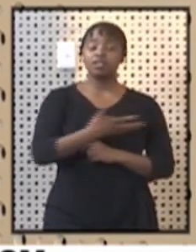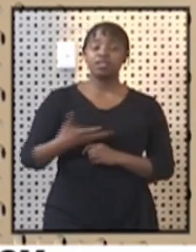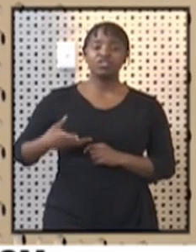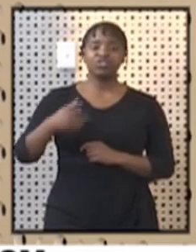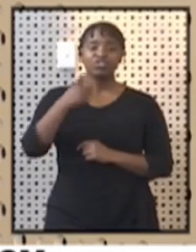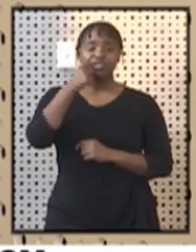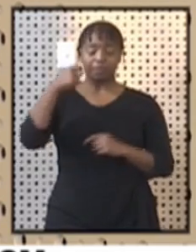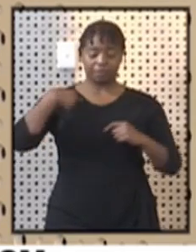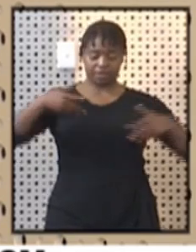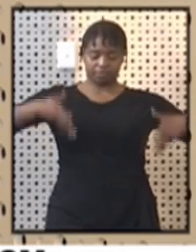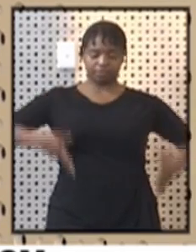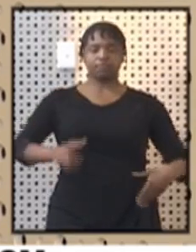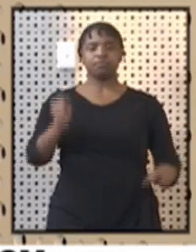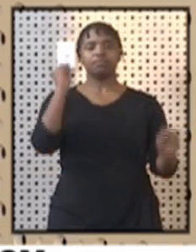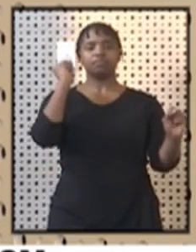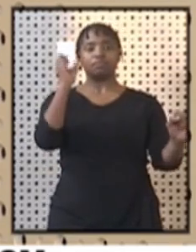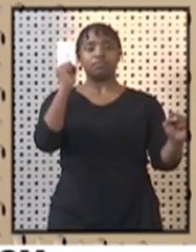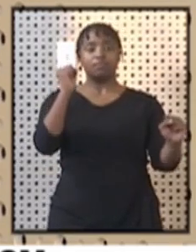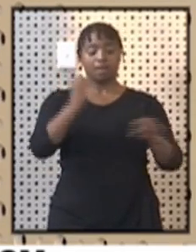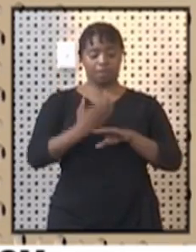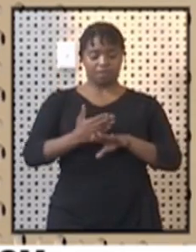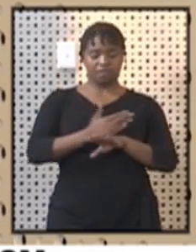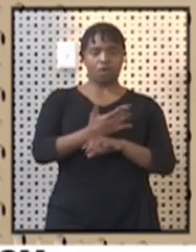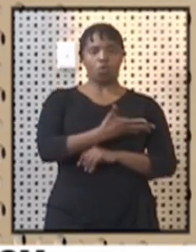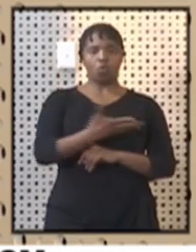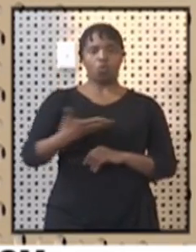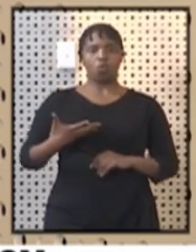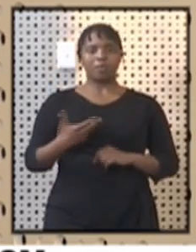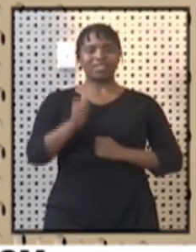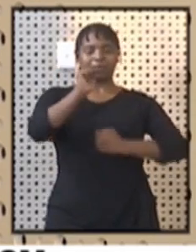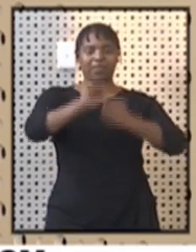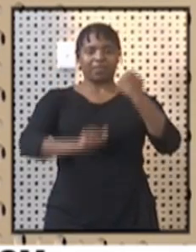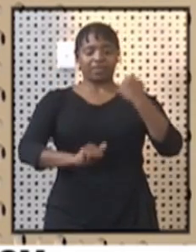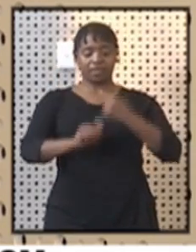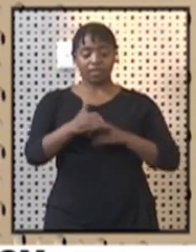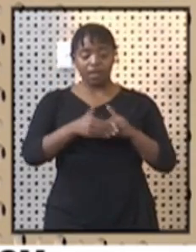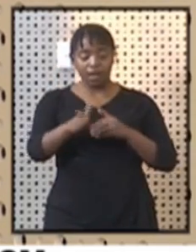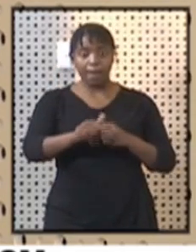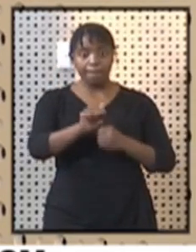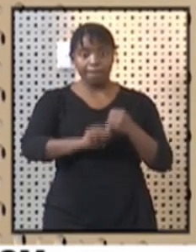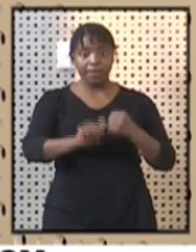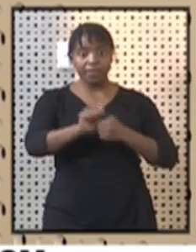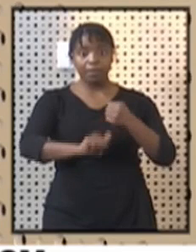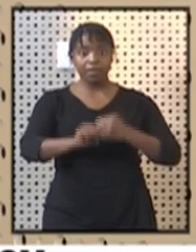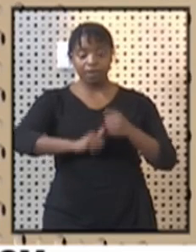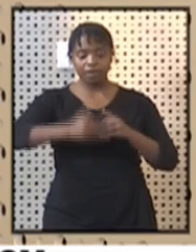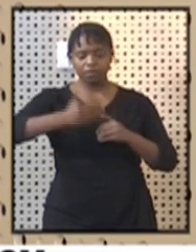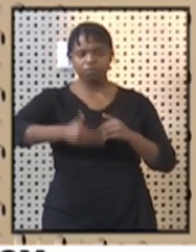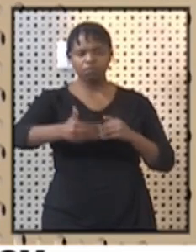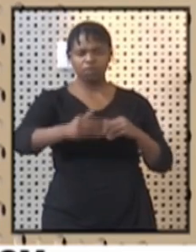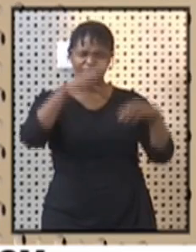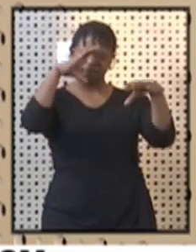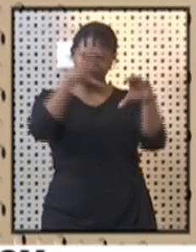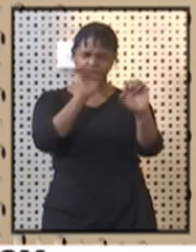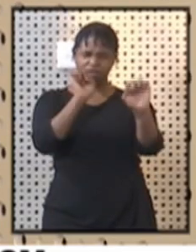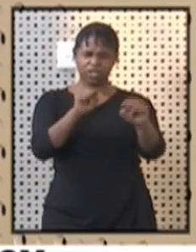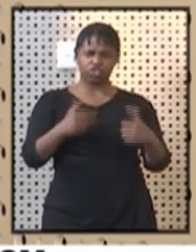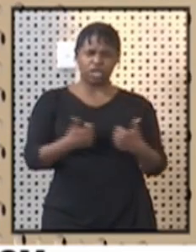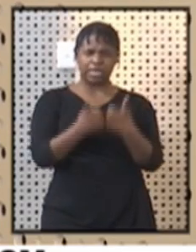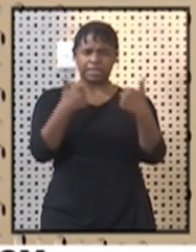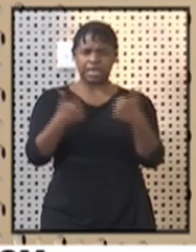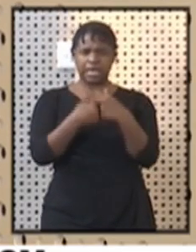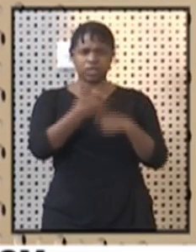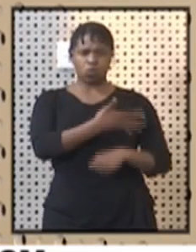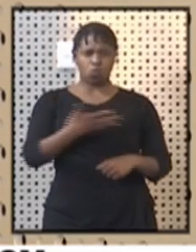I stand here on the eve of Women's Month. Throughout the coming months, there will be a strong focus on various challenges that